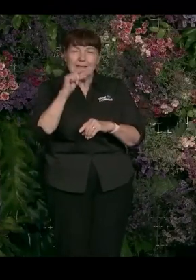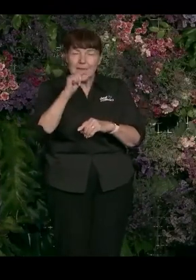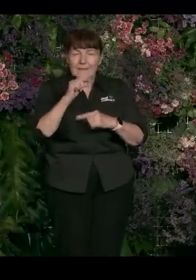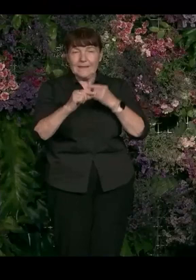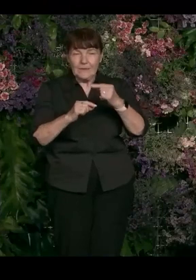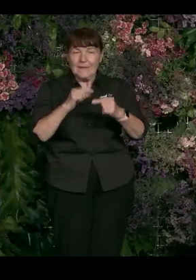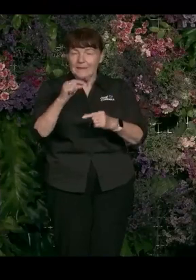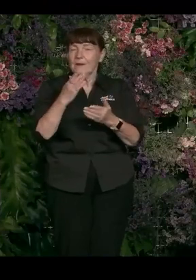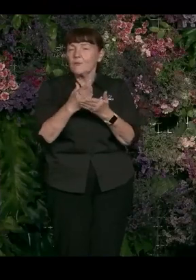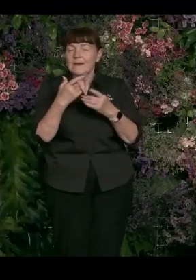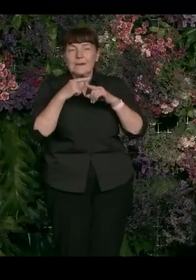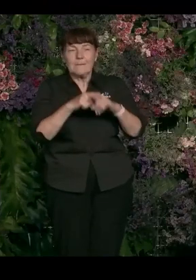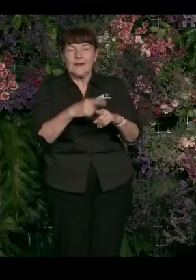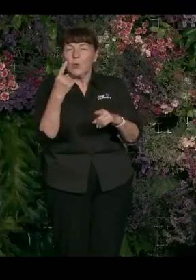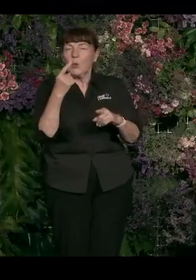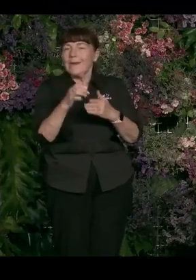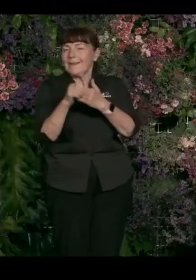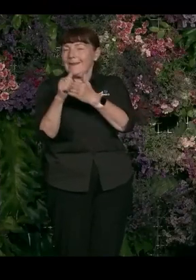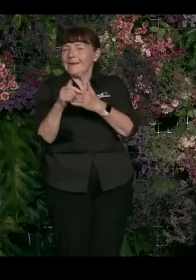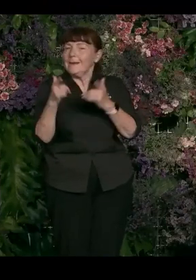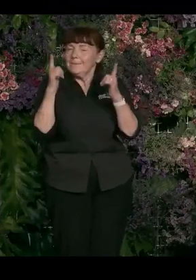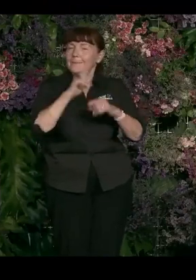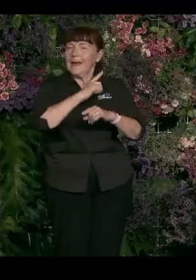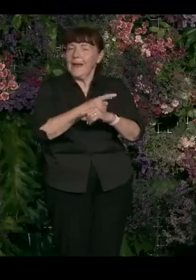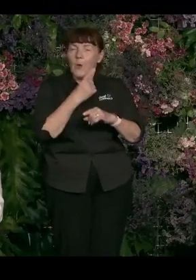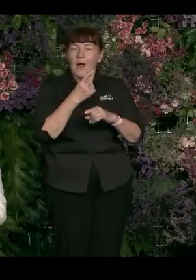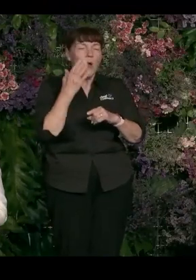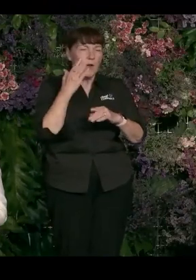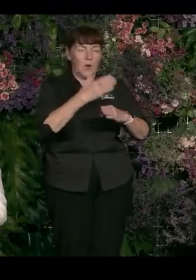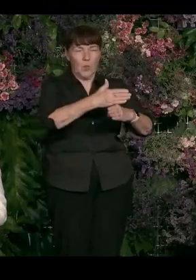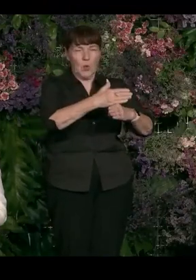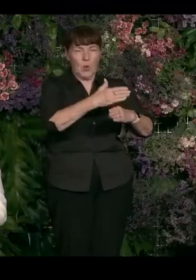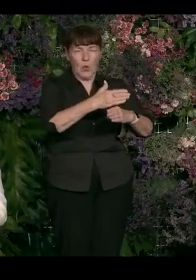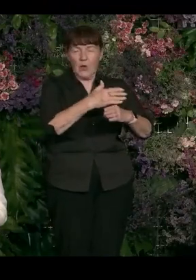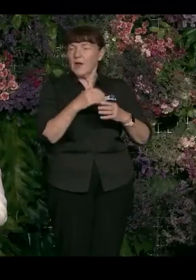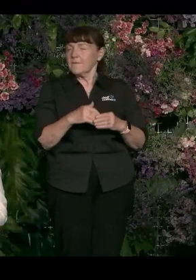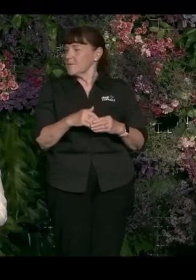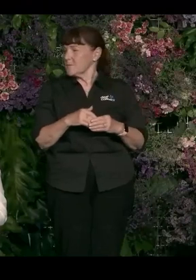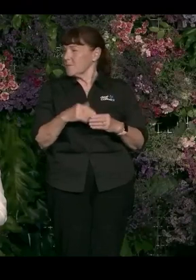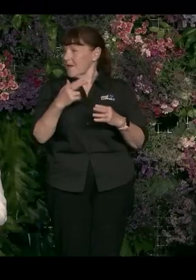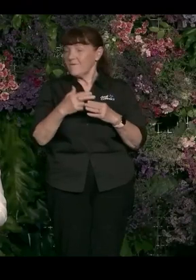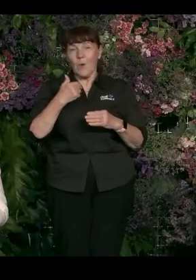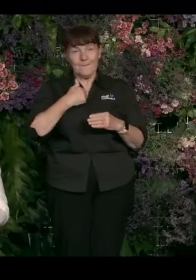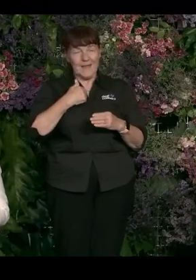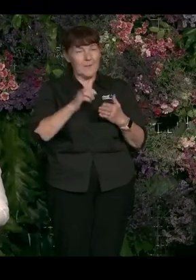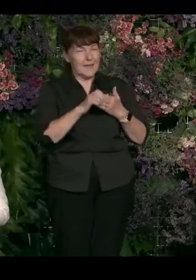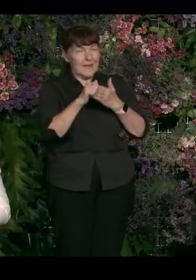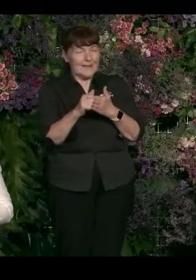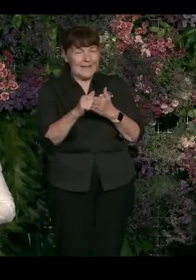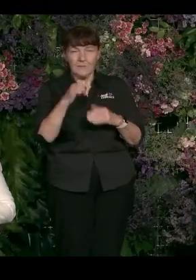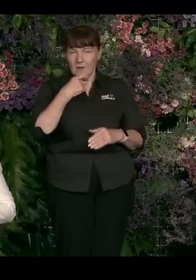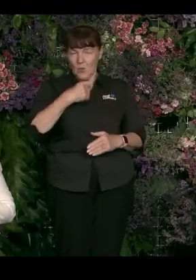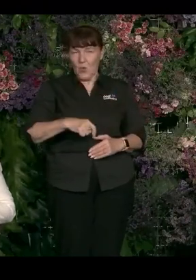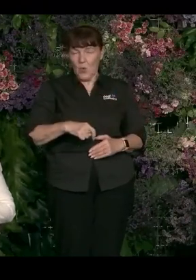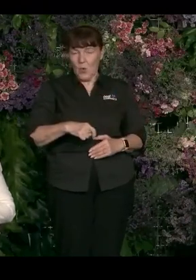And a lot of that's depended on the leadership at the time, depending on where I've worked and what that's looked like. In terms of me being a leader in any role,